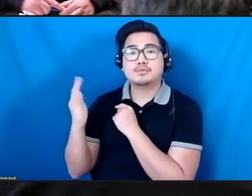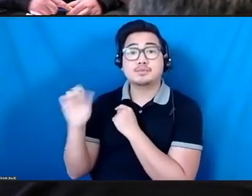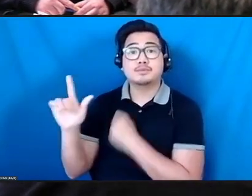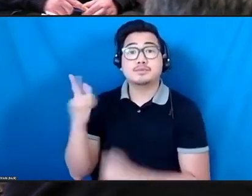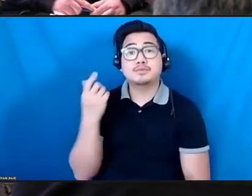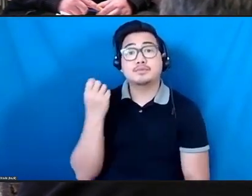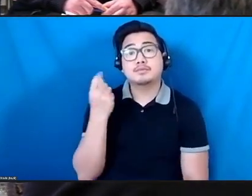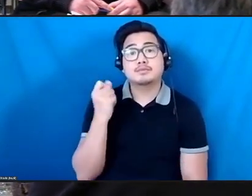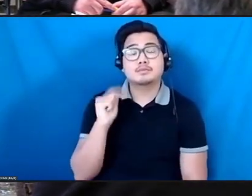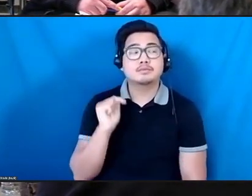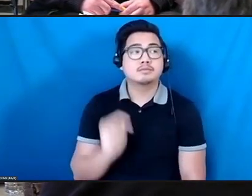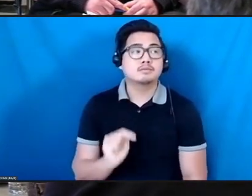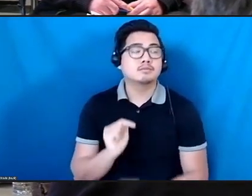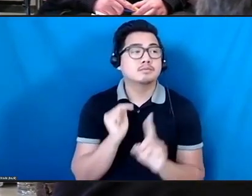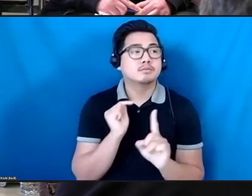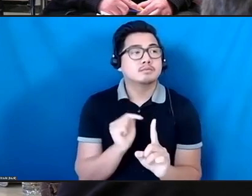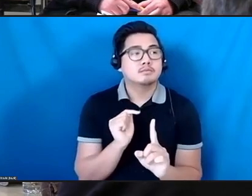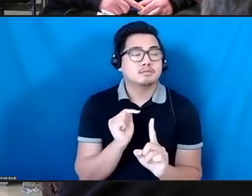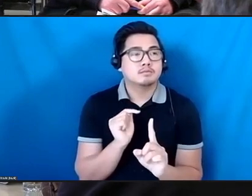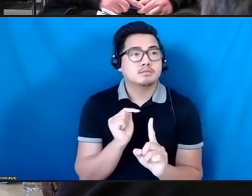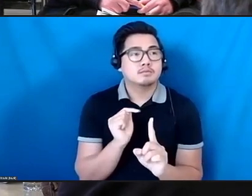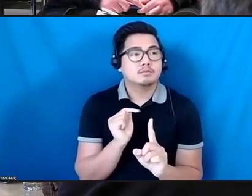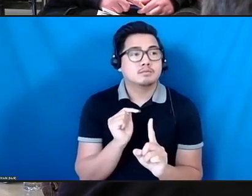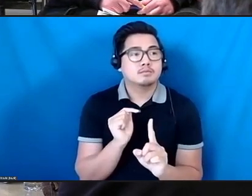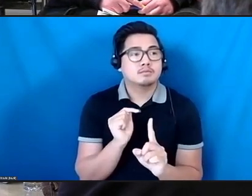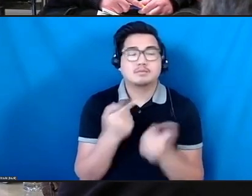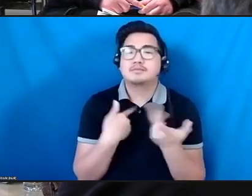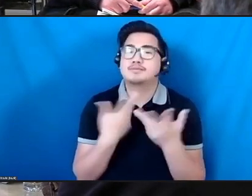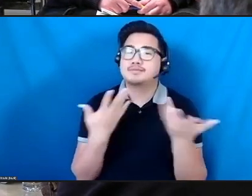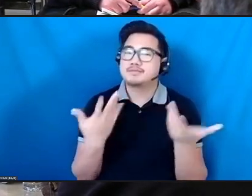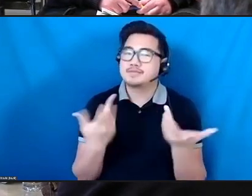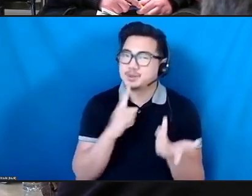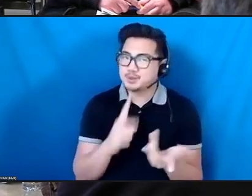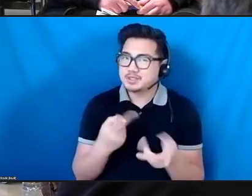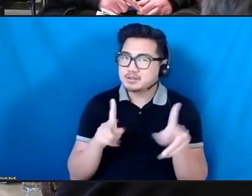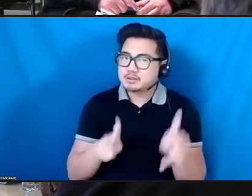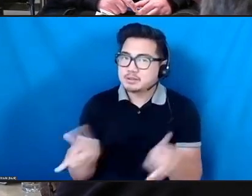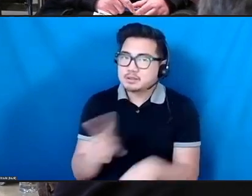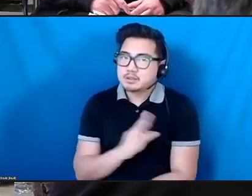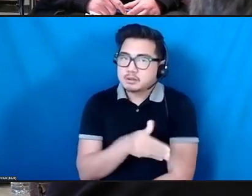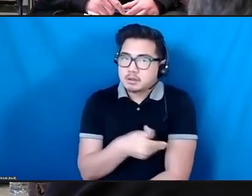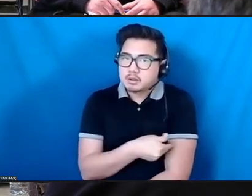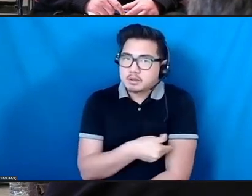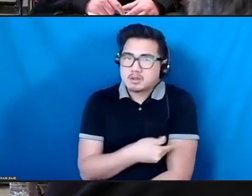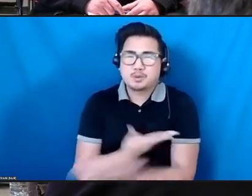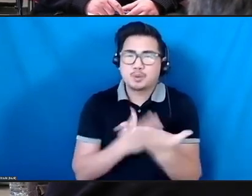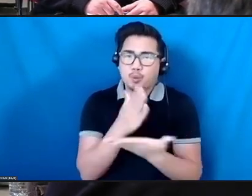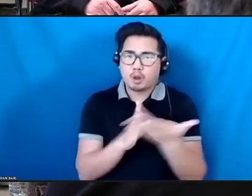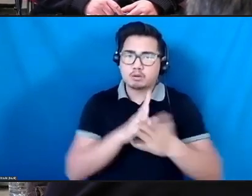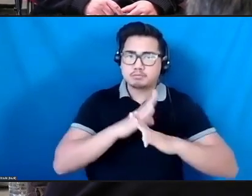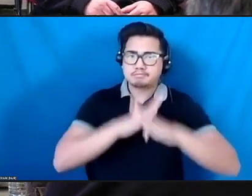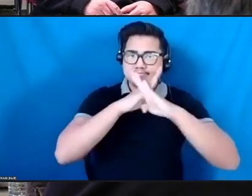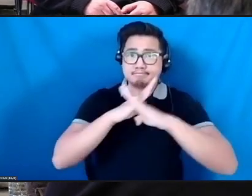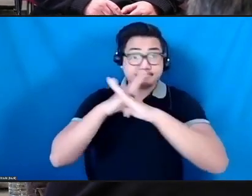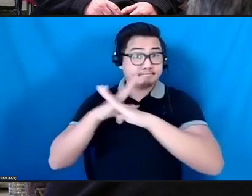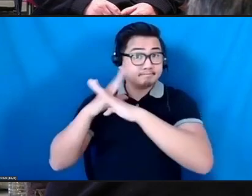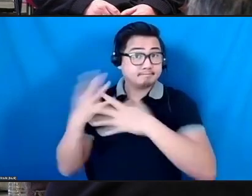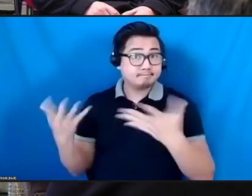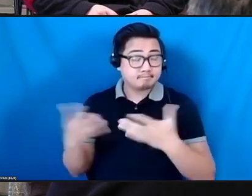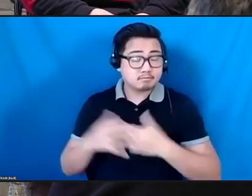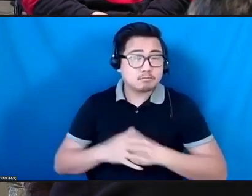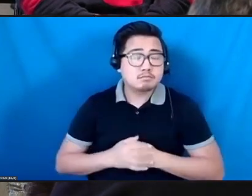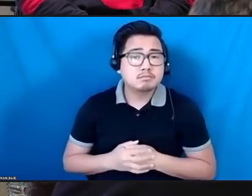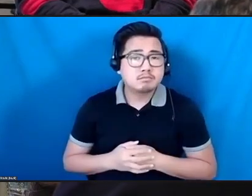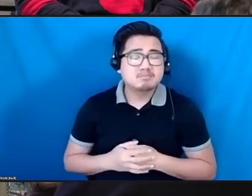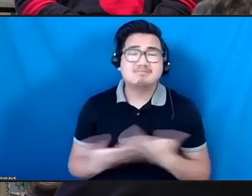goal, but really as a muscle in response to the question of what's holding us back. Because, of course, we can think of the things that are